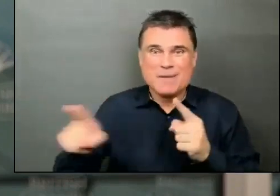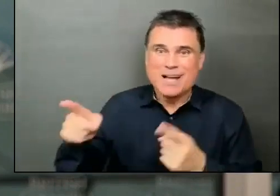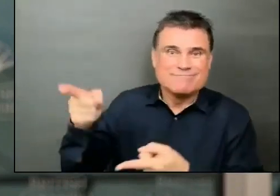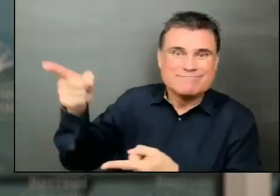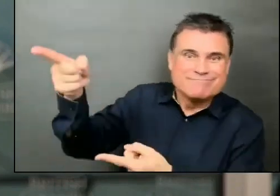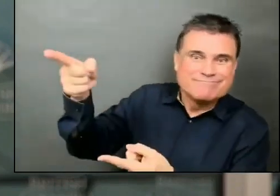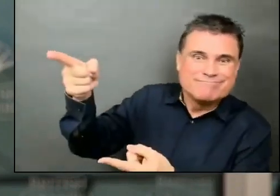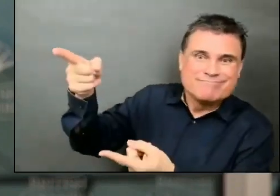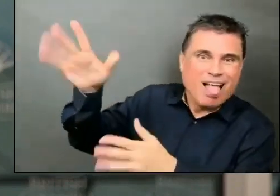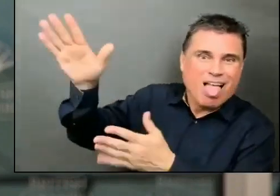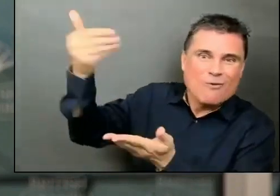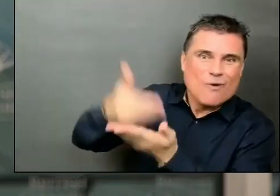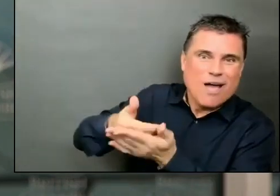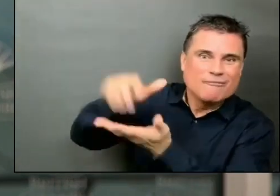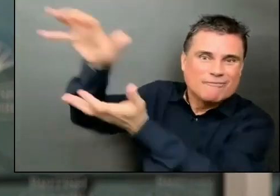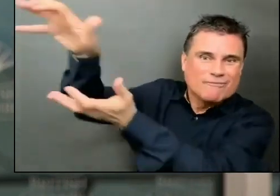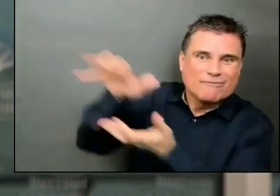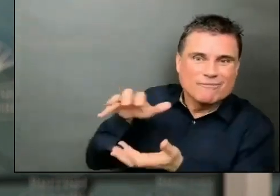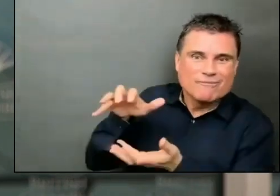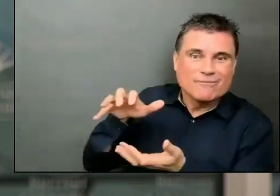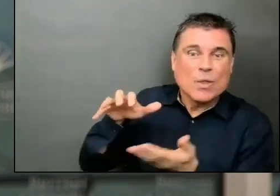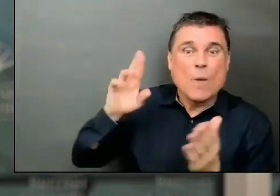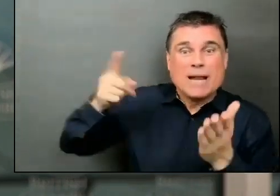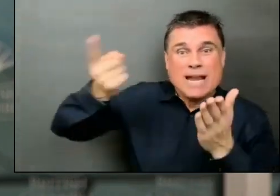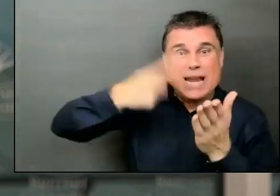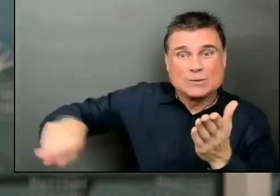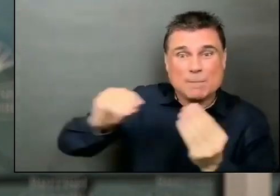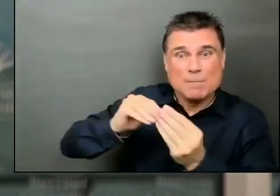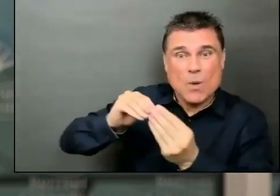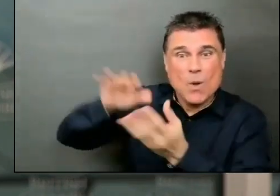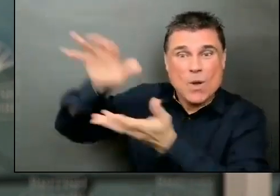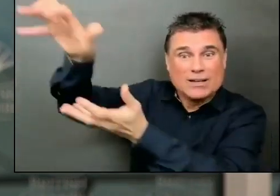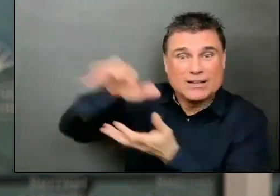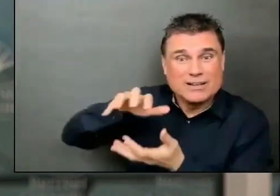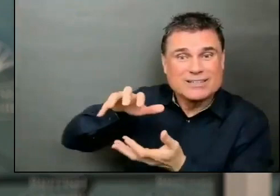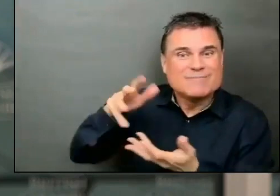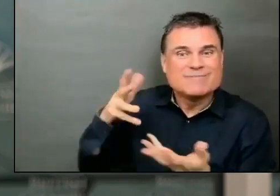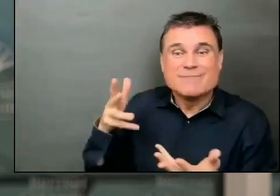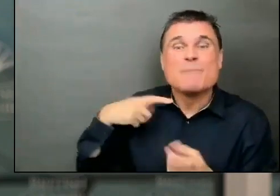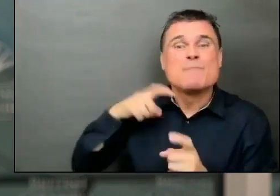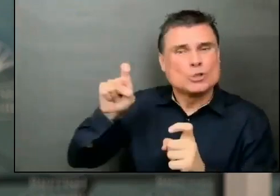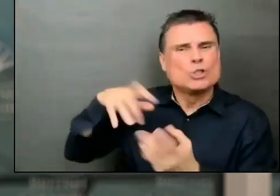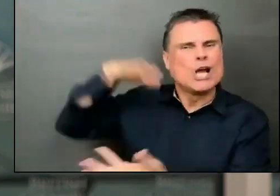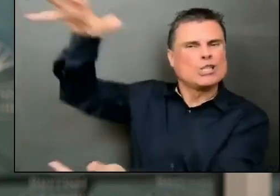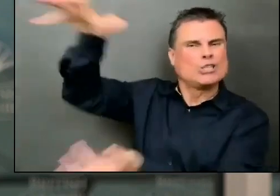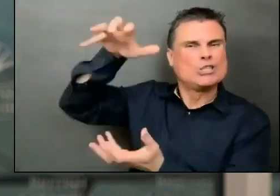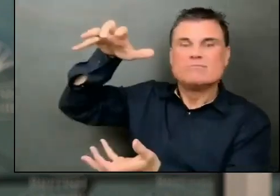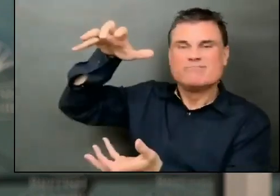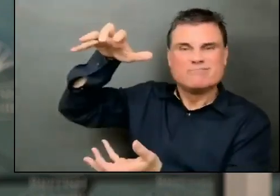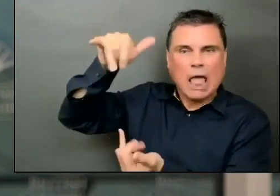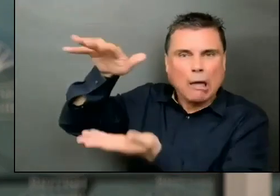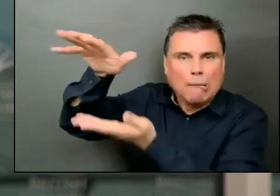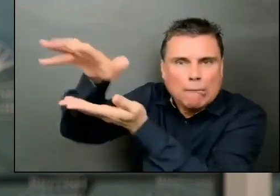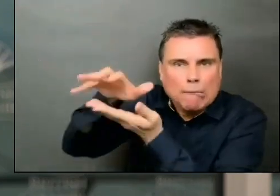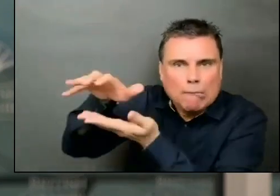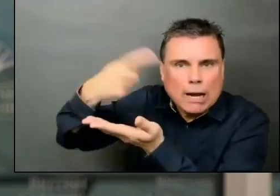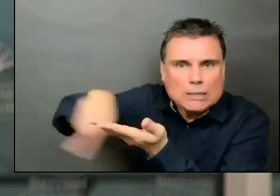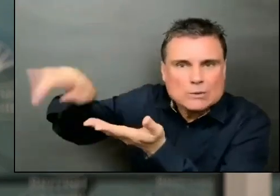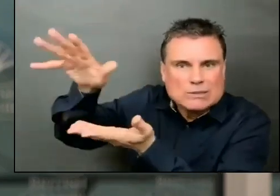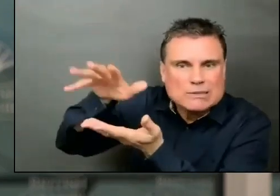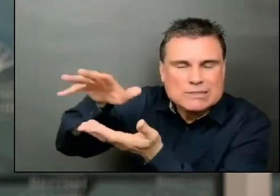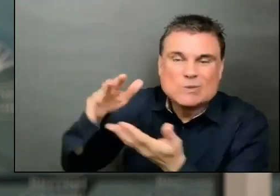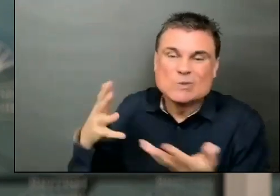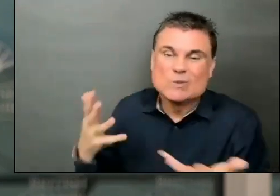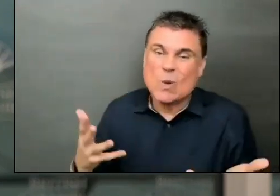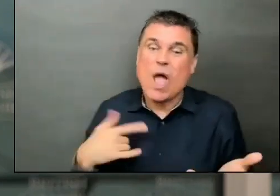reduced from what we expected and we are putting in place, so it's more the first of March, people who